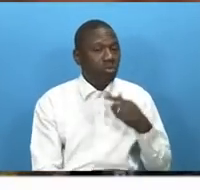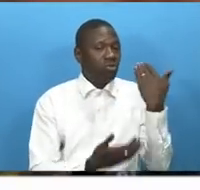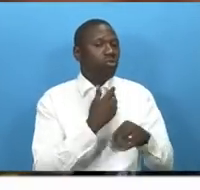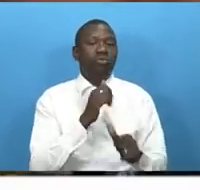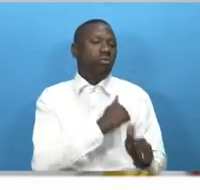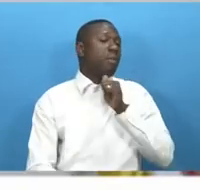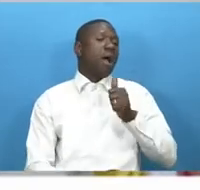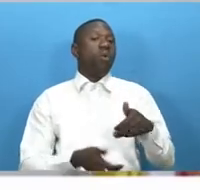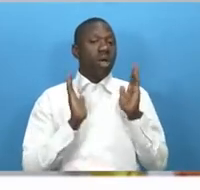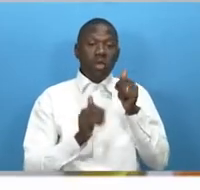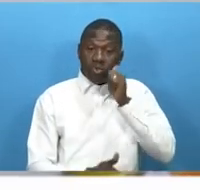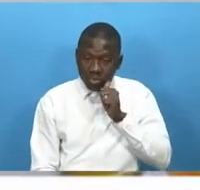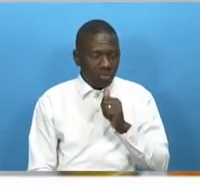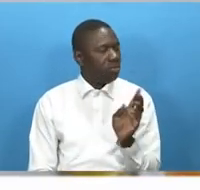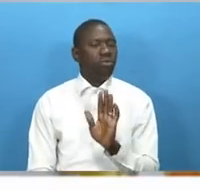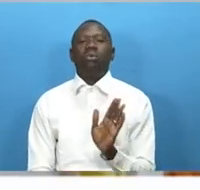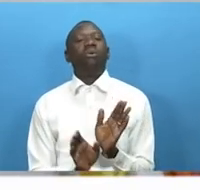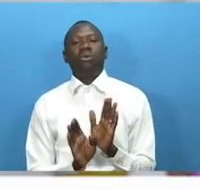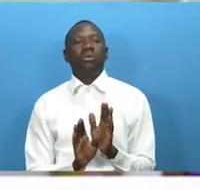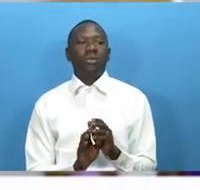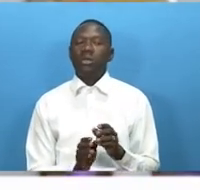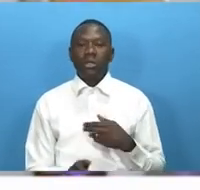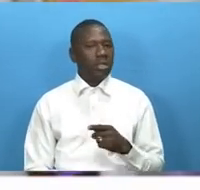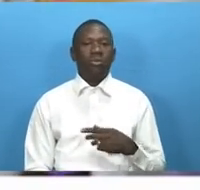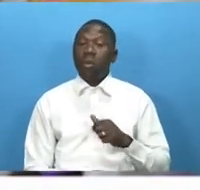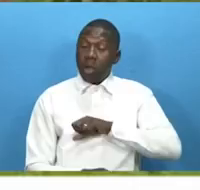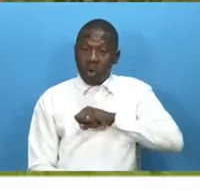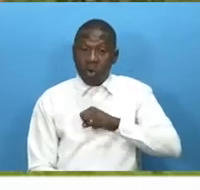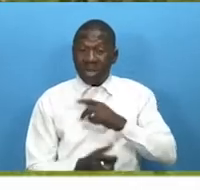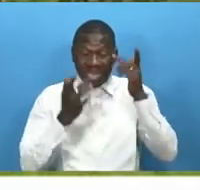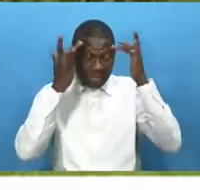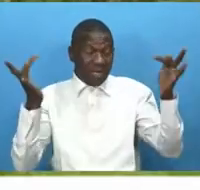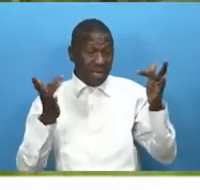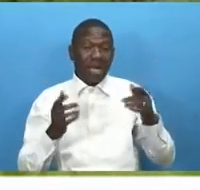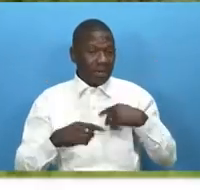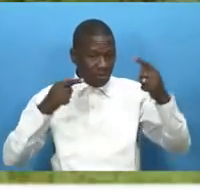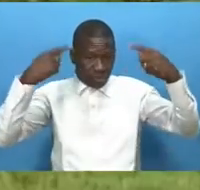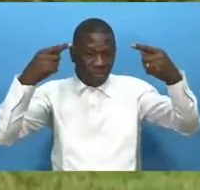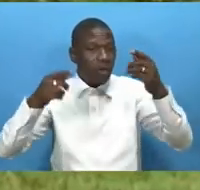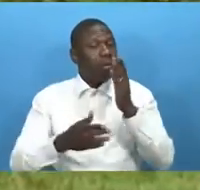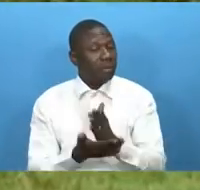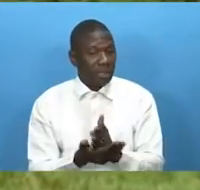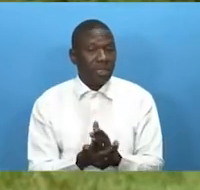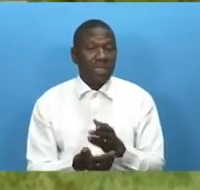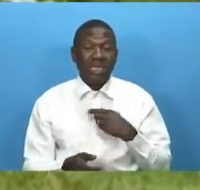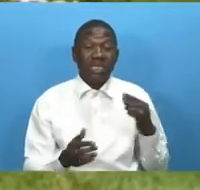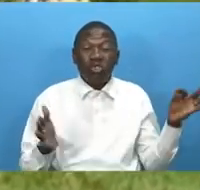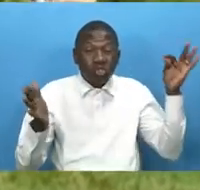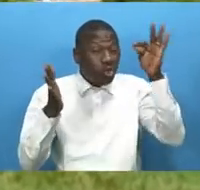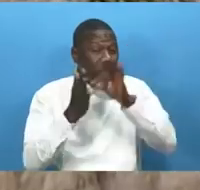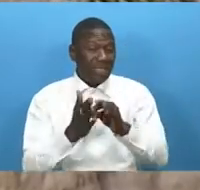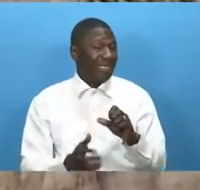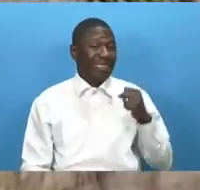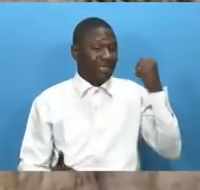to seek for greater pastures based on her personal experience and despite being successful she says no johnny is worth for